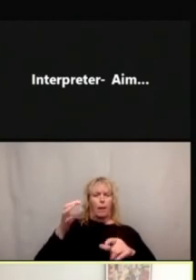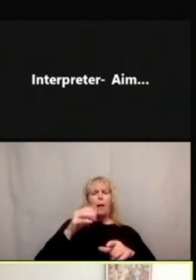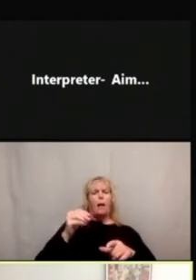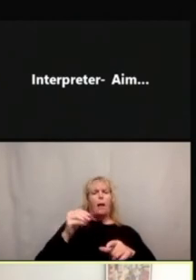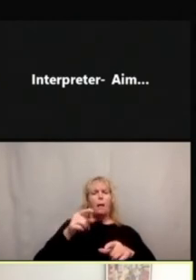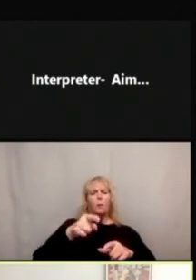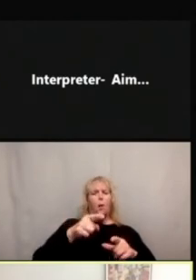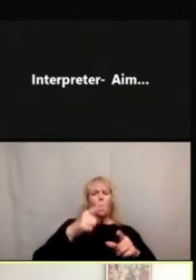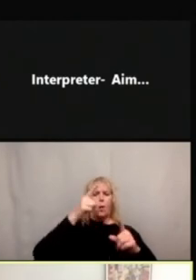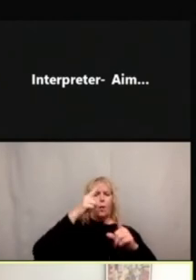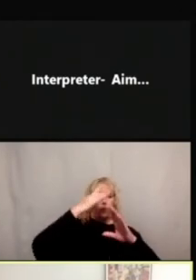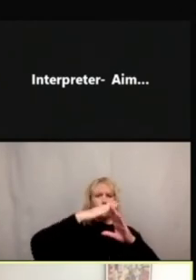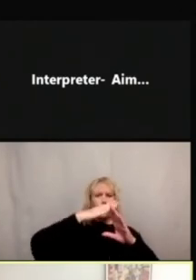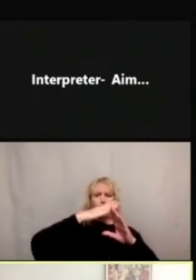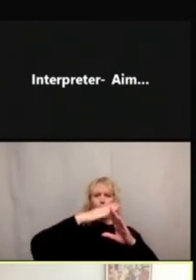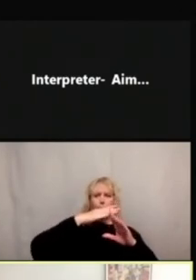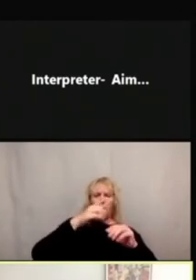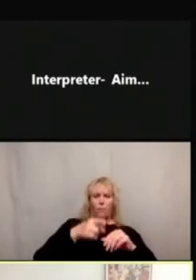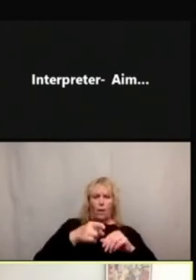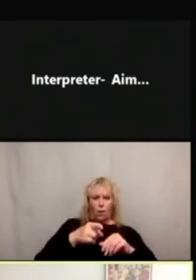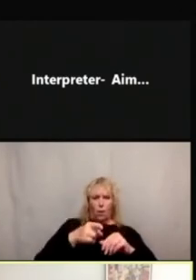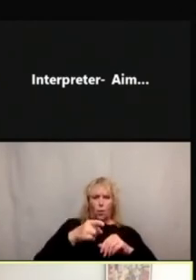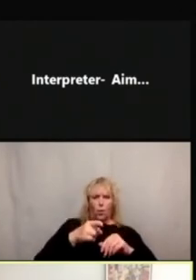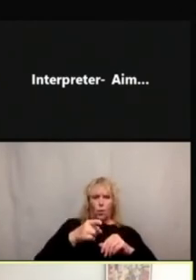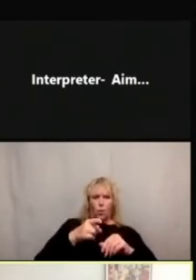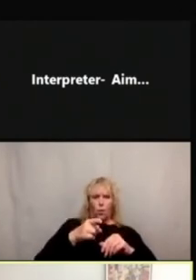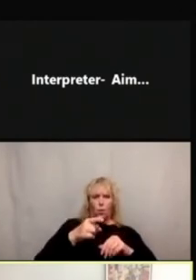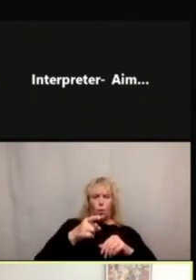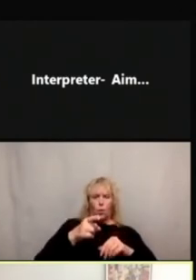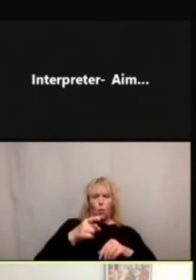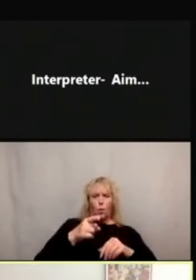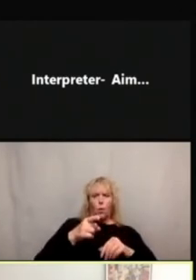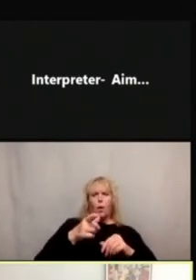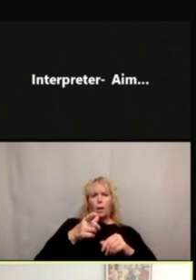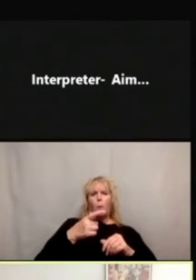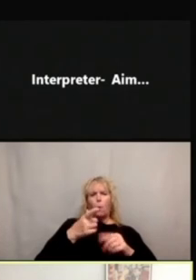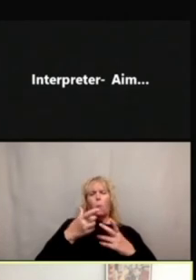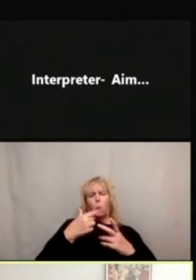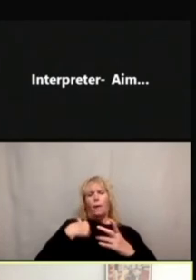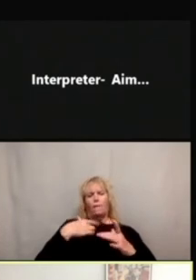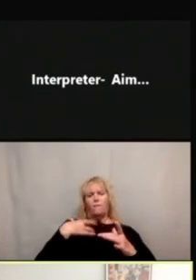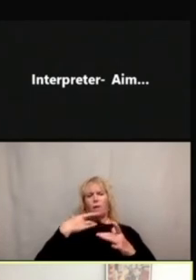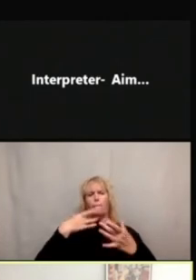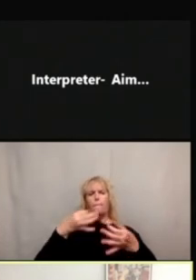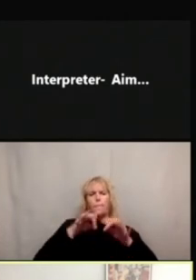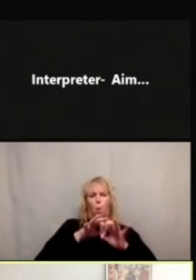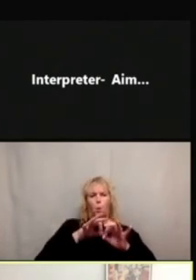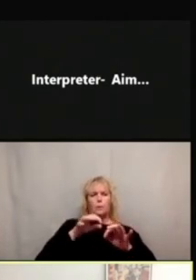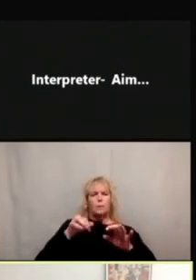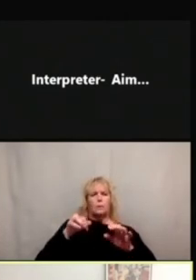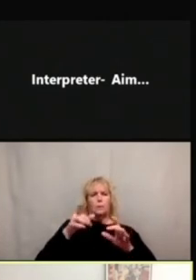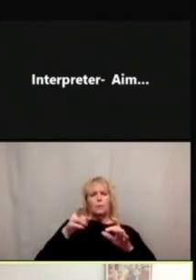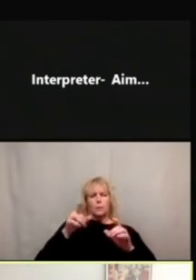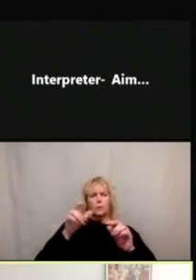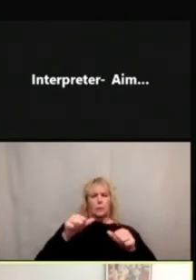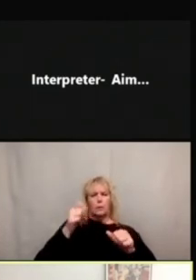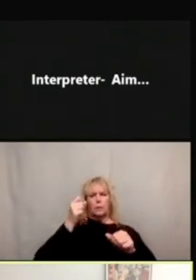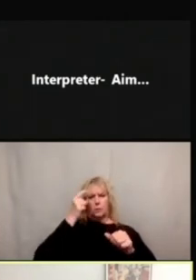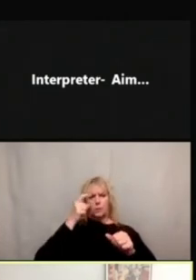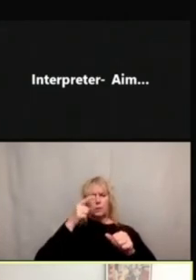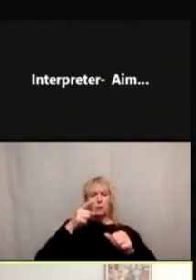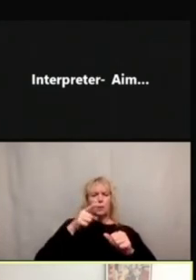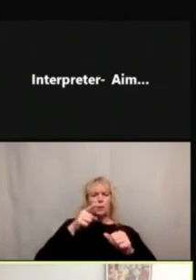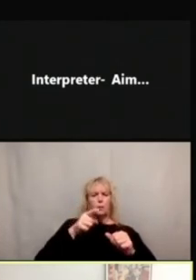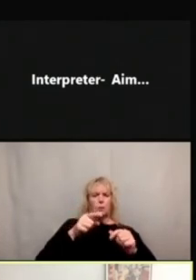thermometer there, which is a little bit more abstract, but we felt that it was important for the person to be focusing on